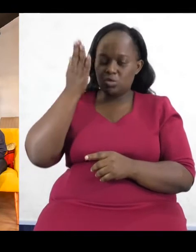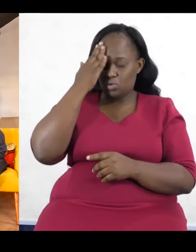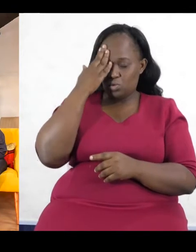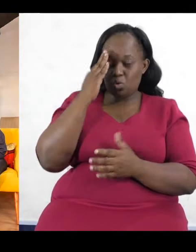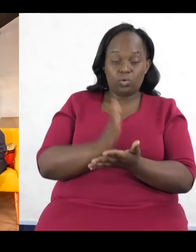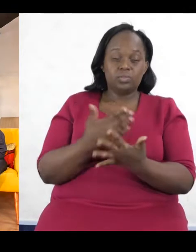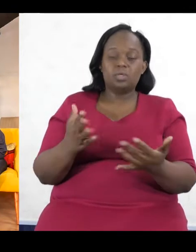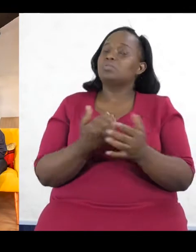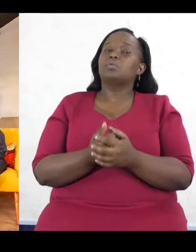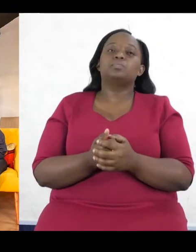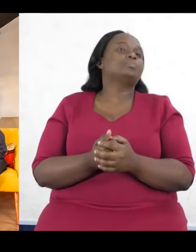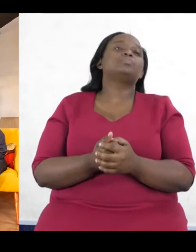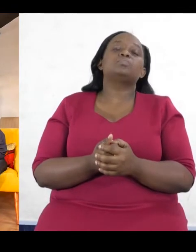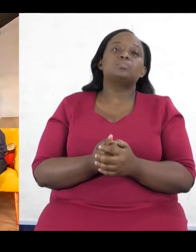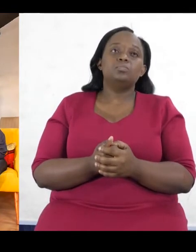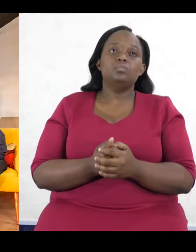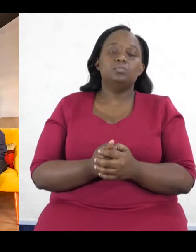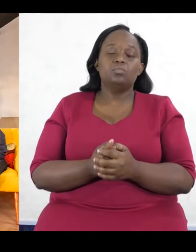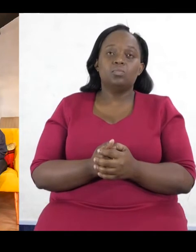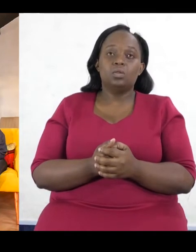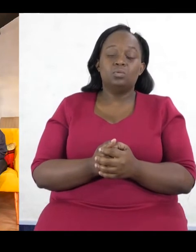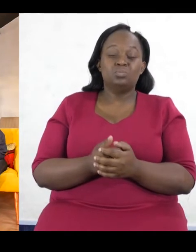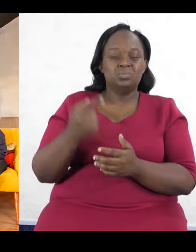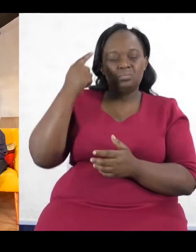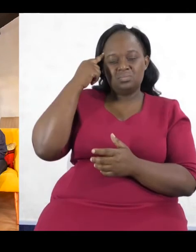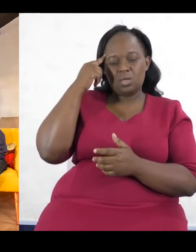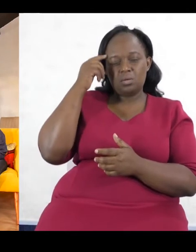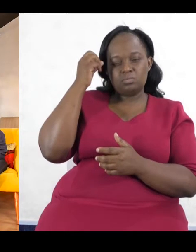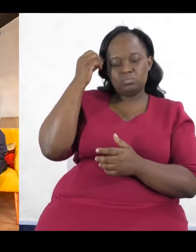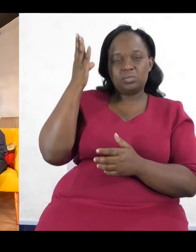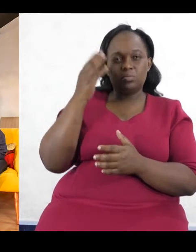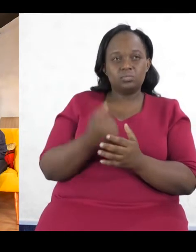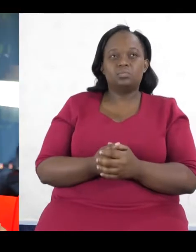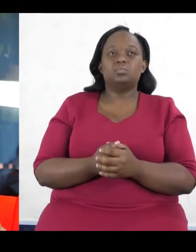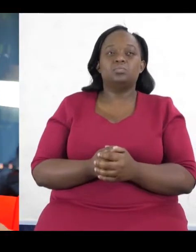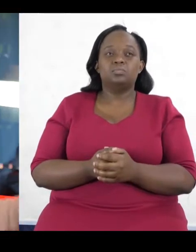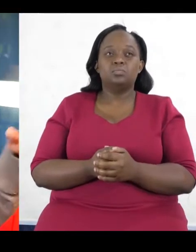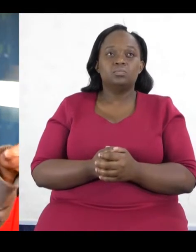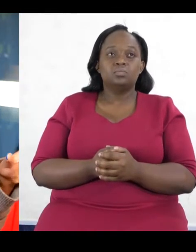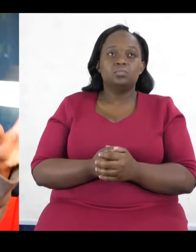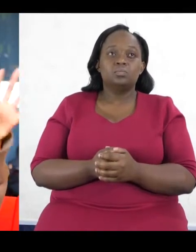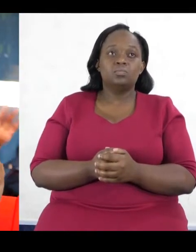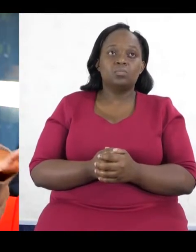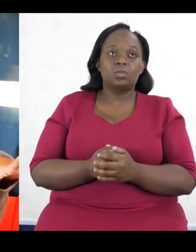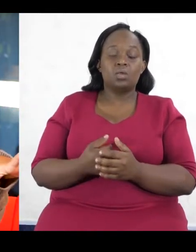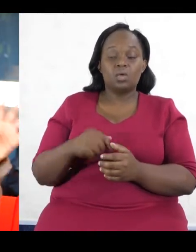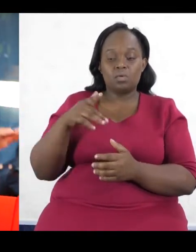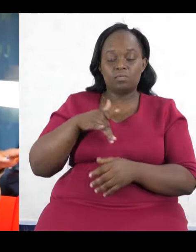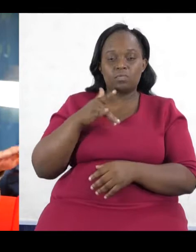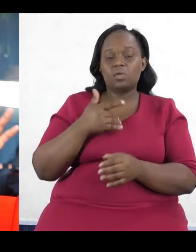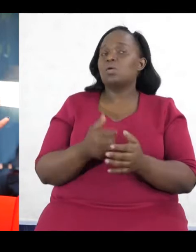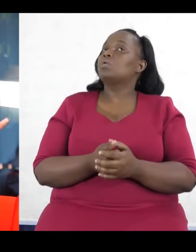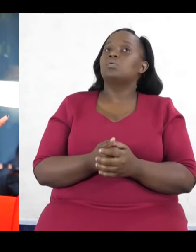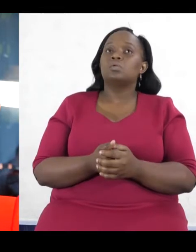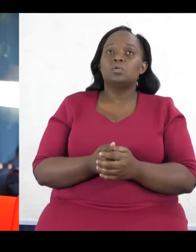something random that has popped into my mind as you were speaking. I feel like there's all these organizations or institutions that are